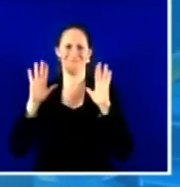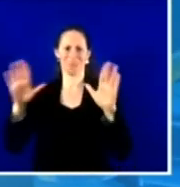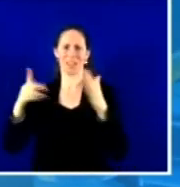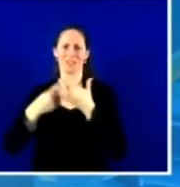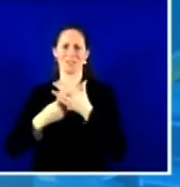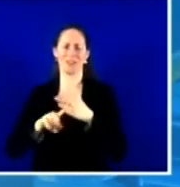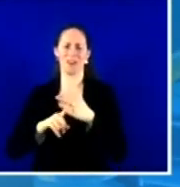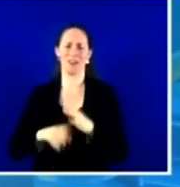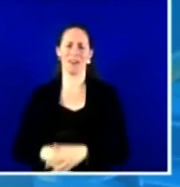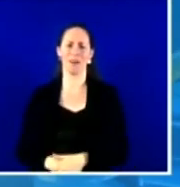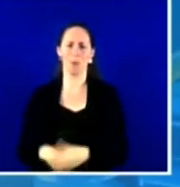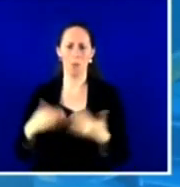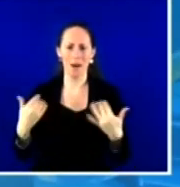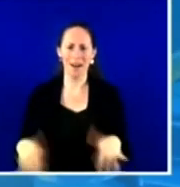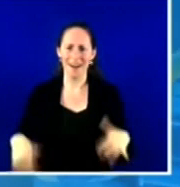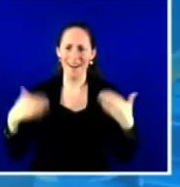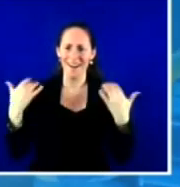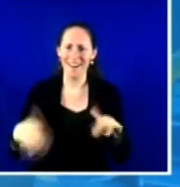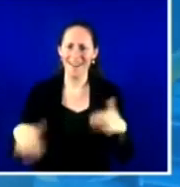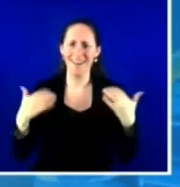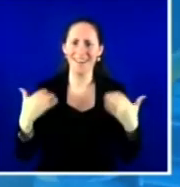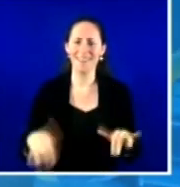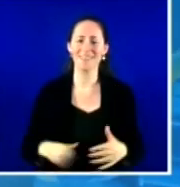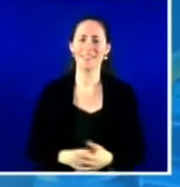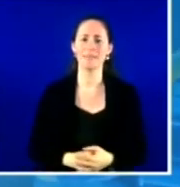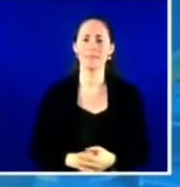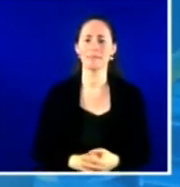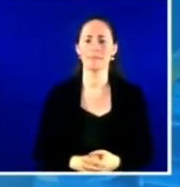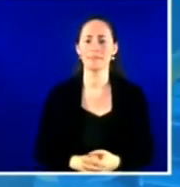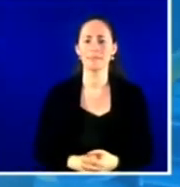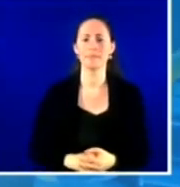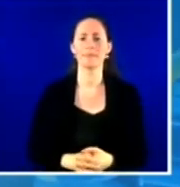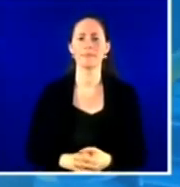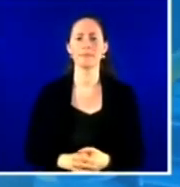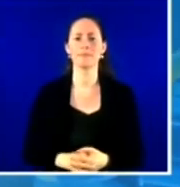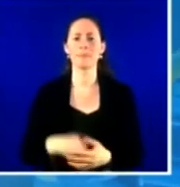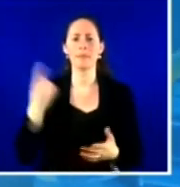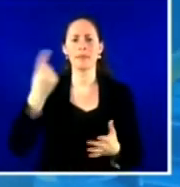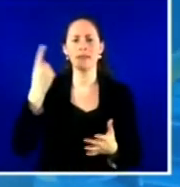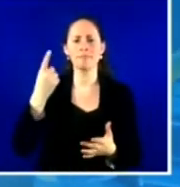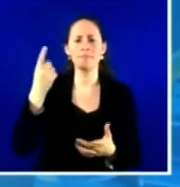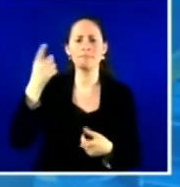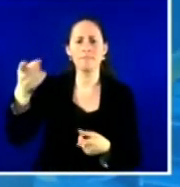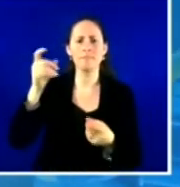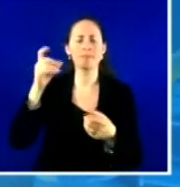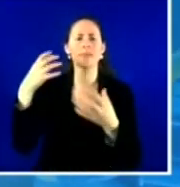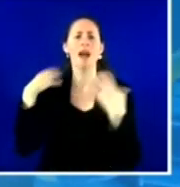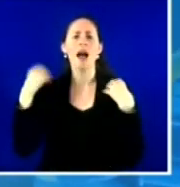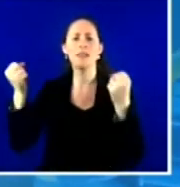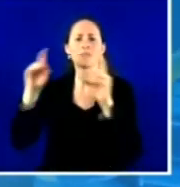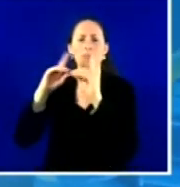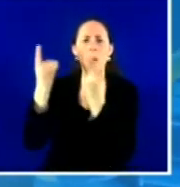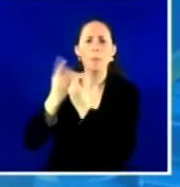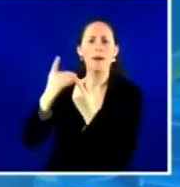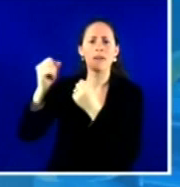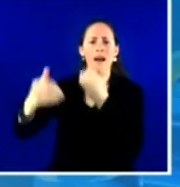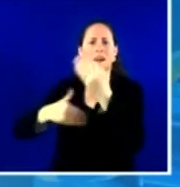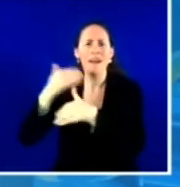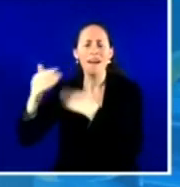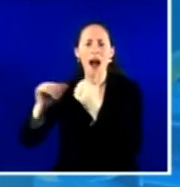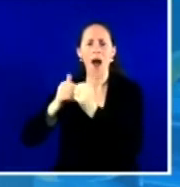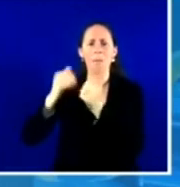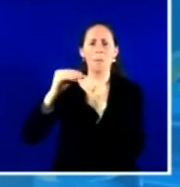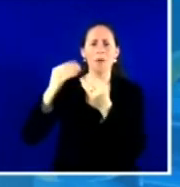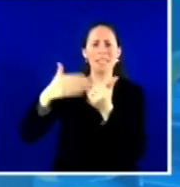Angela. Bruce, the Ohio Department of Health has actually taken a few steps to make it easy to actually provide